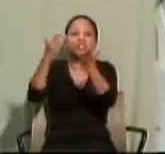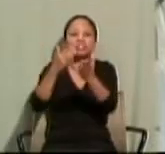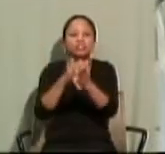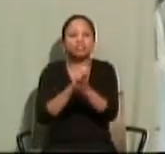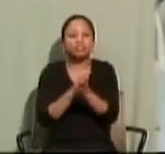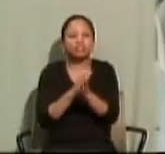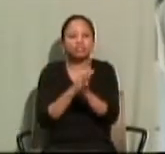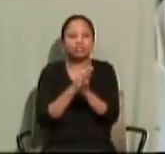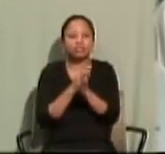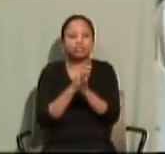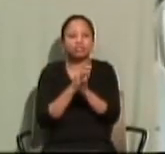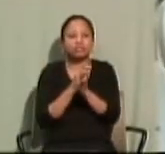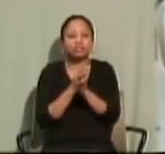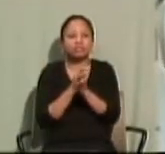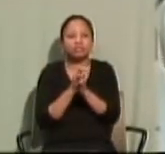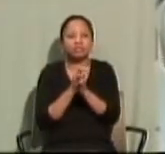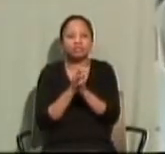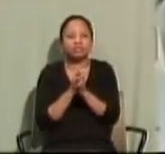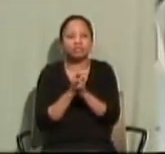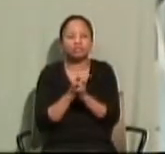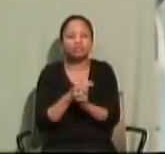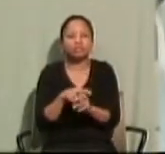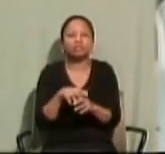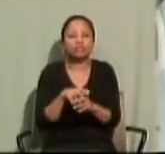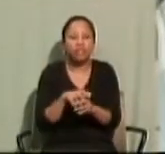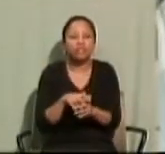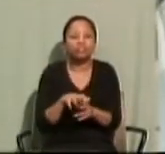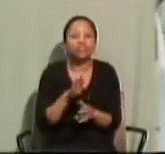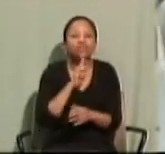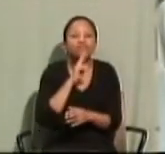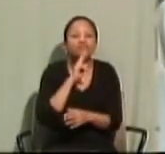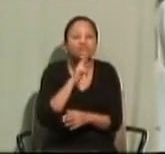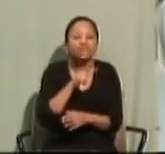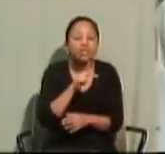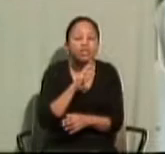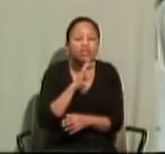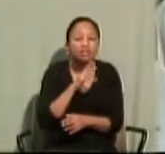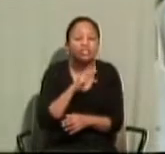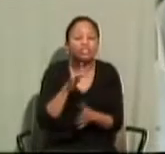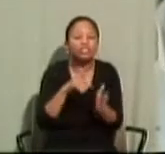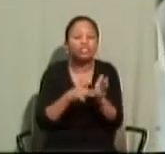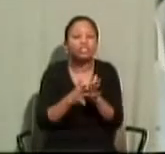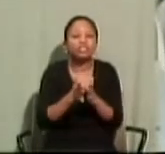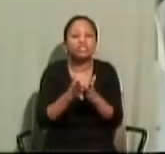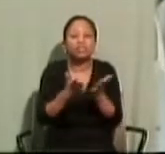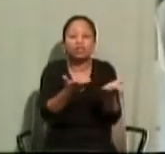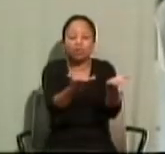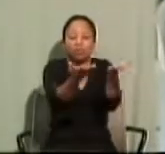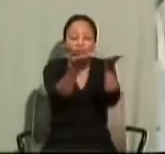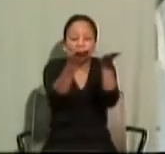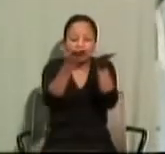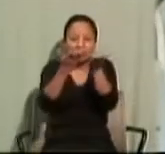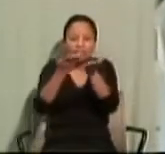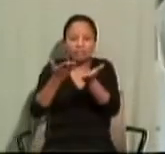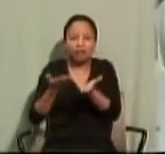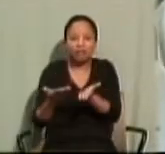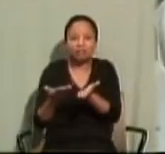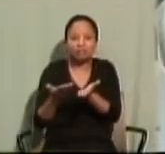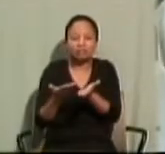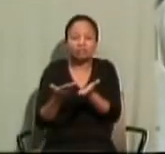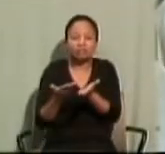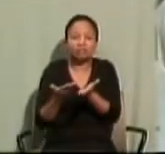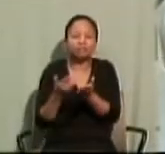Jesus was presented to us as our Savior. We heard in the second